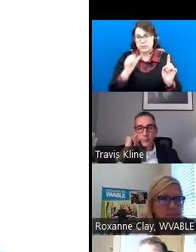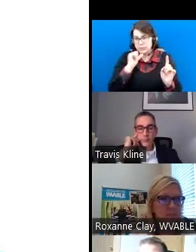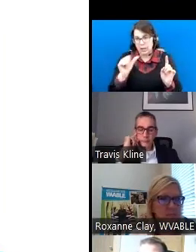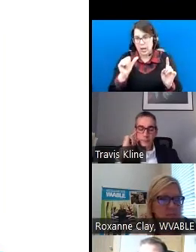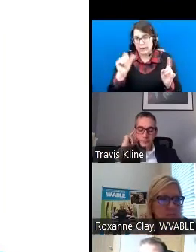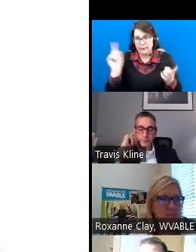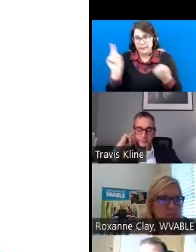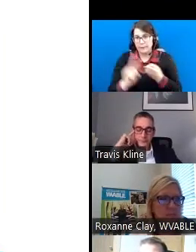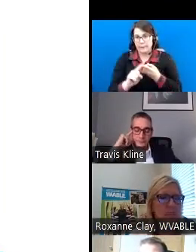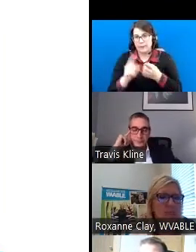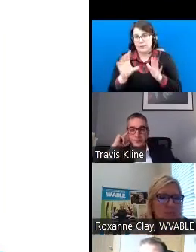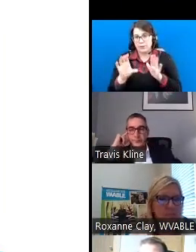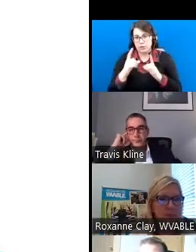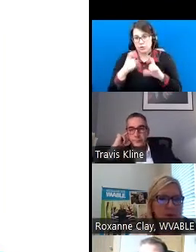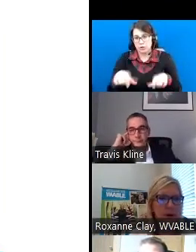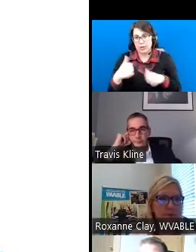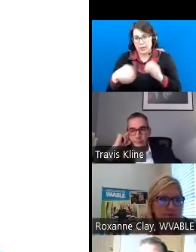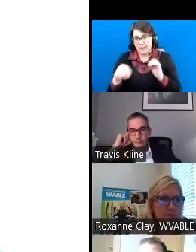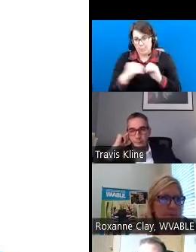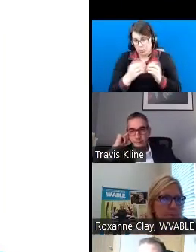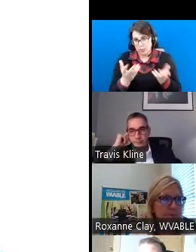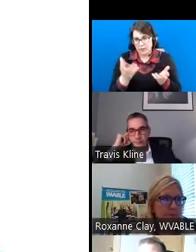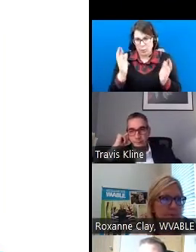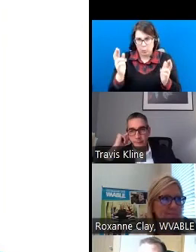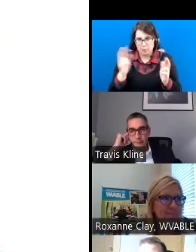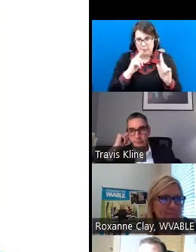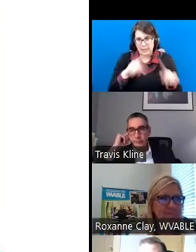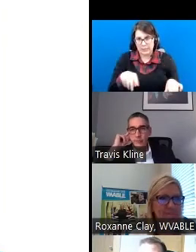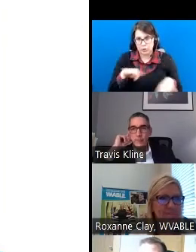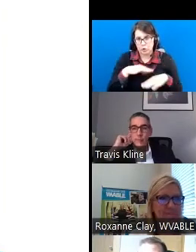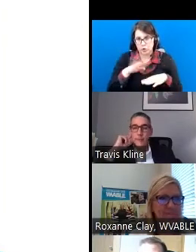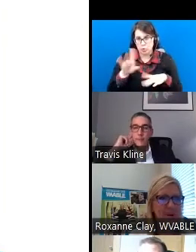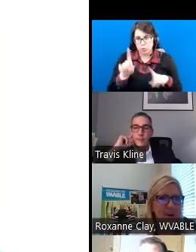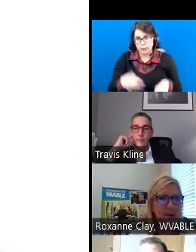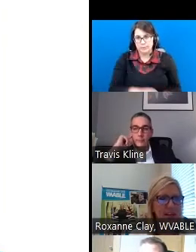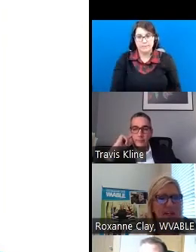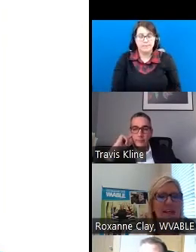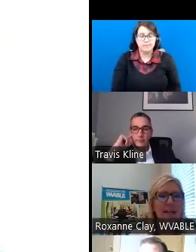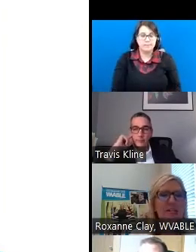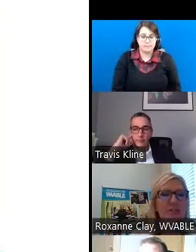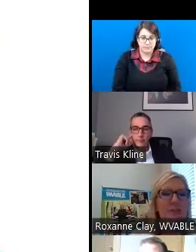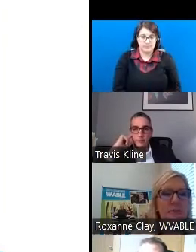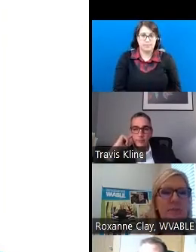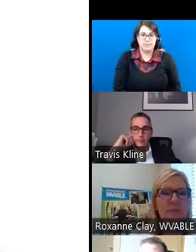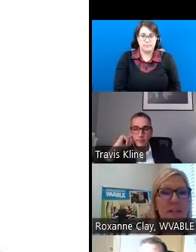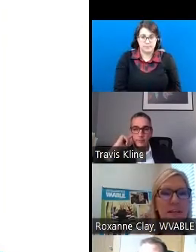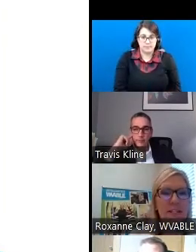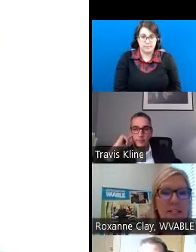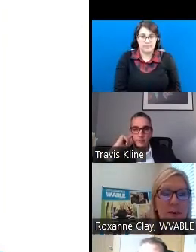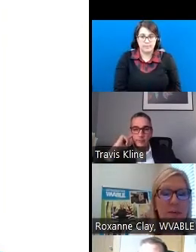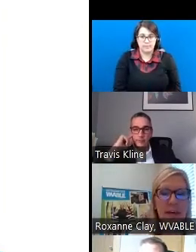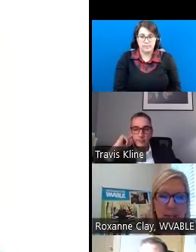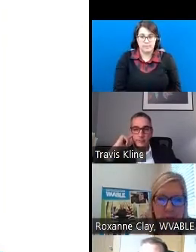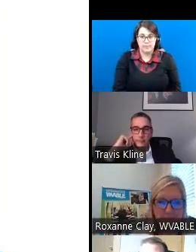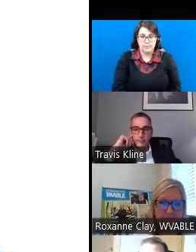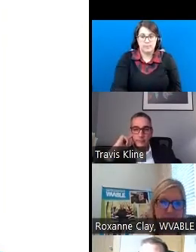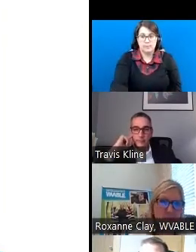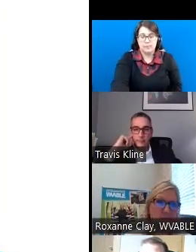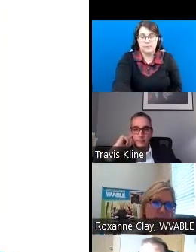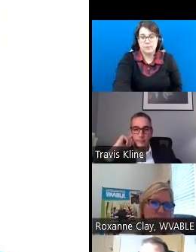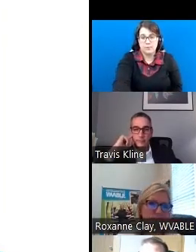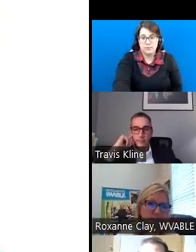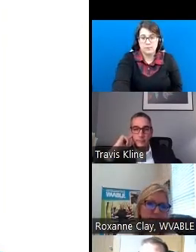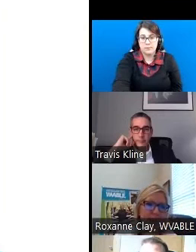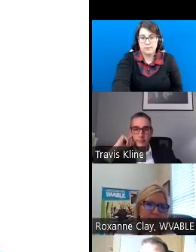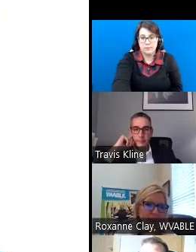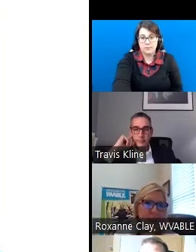check anymore. So I hope that answers your question. Yeah. And let us know if that helps to answer